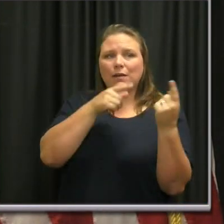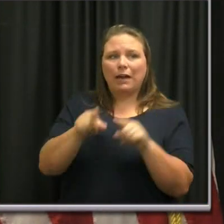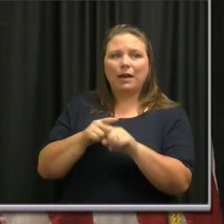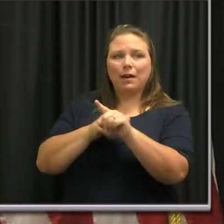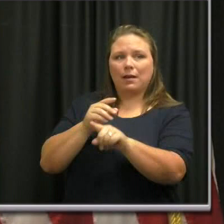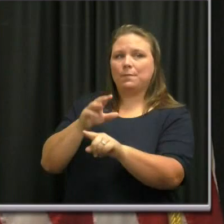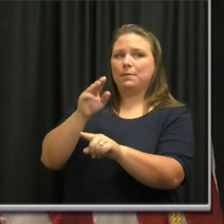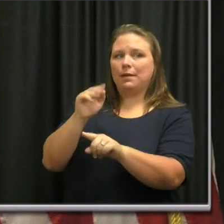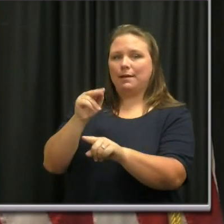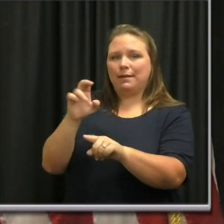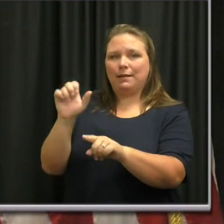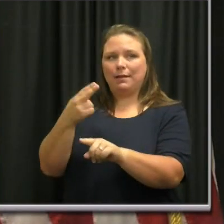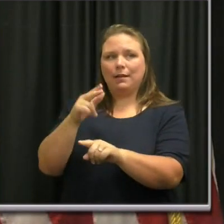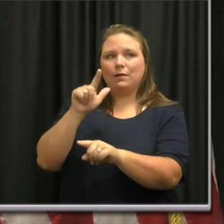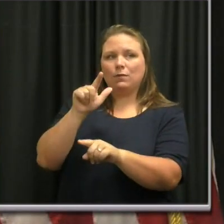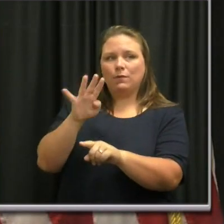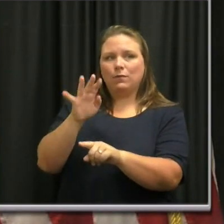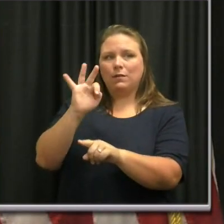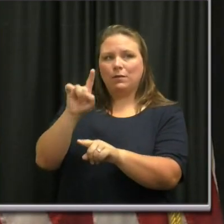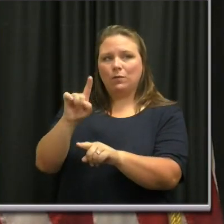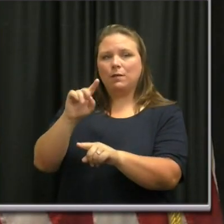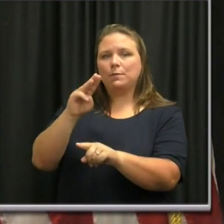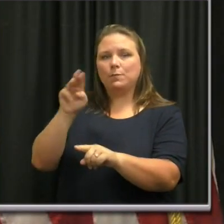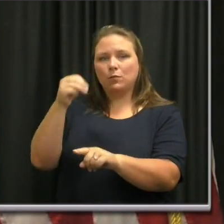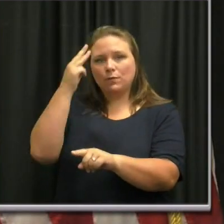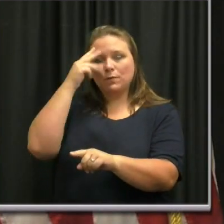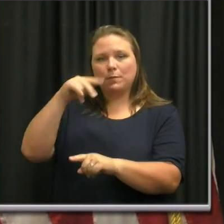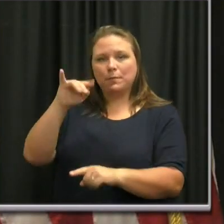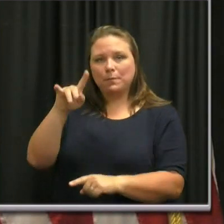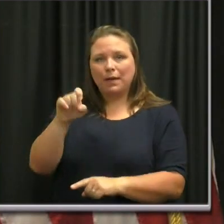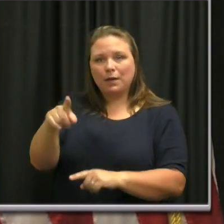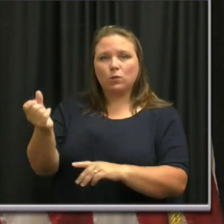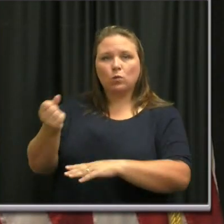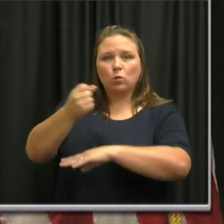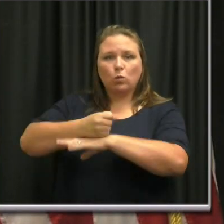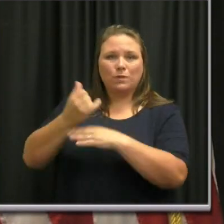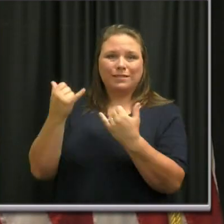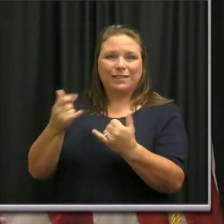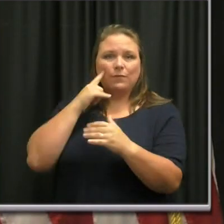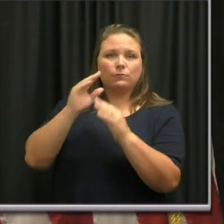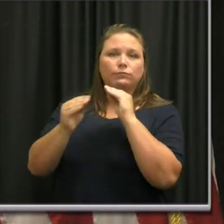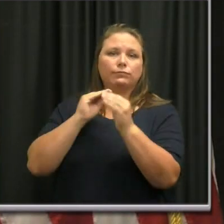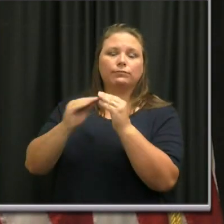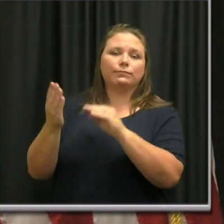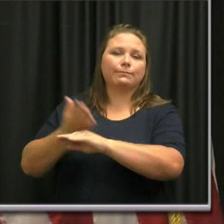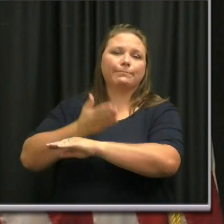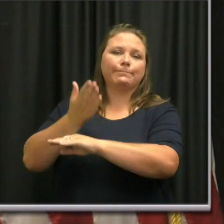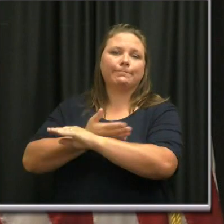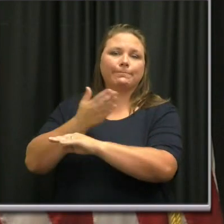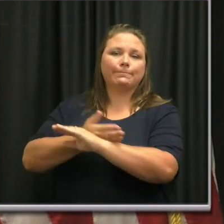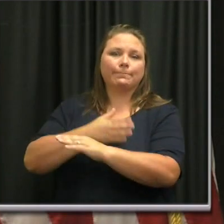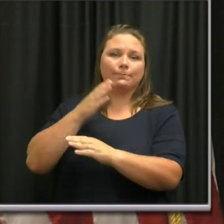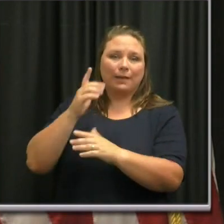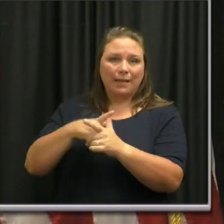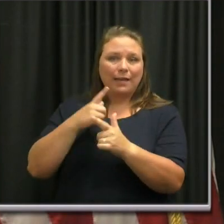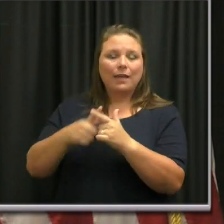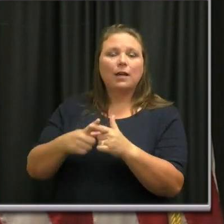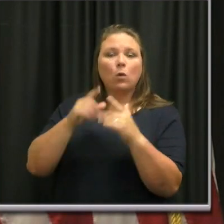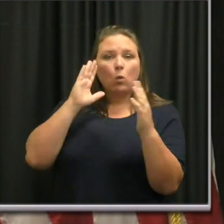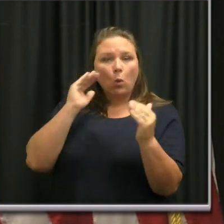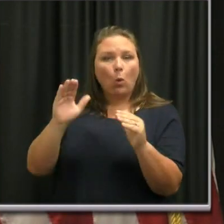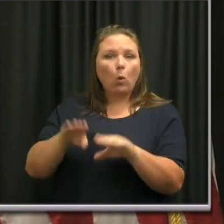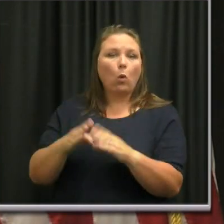2491 Murfreesboro Pike in Antioch. This site will be closed today for repairs and is anticipated to be